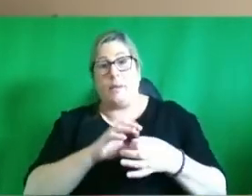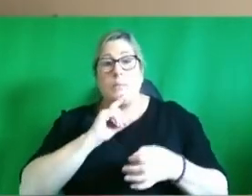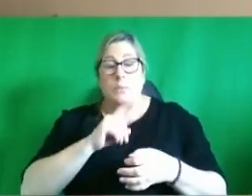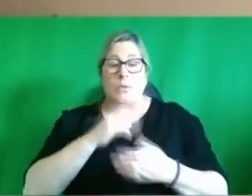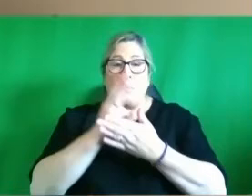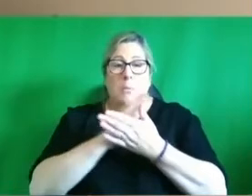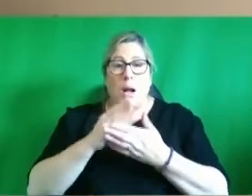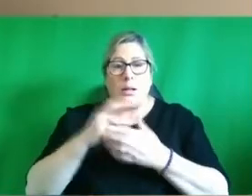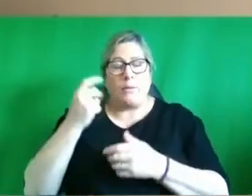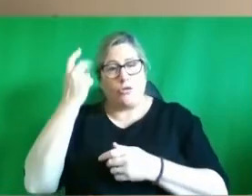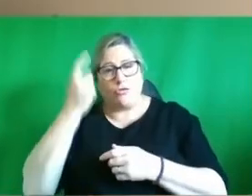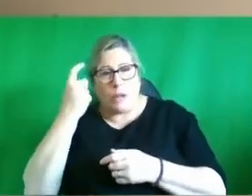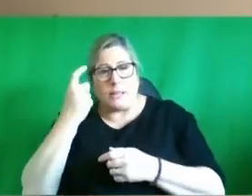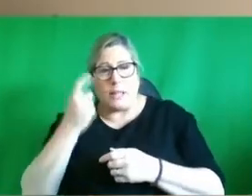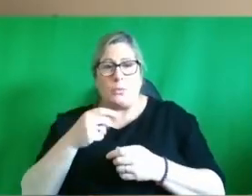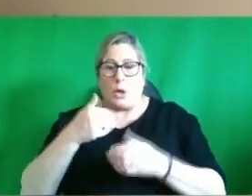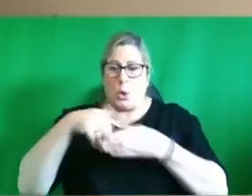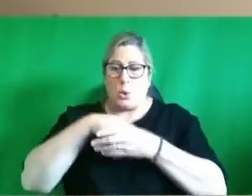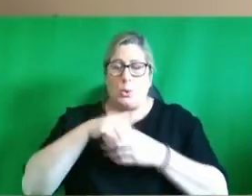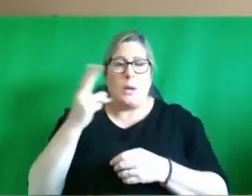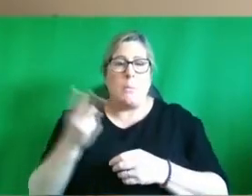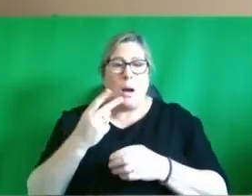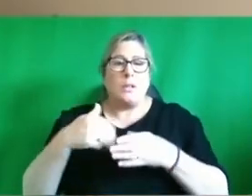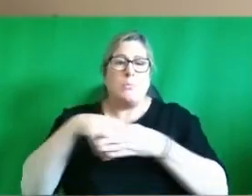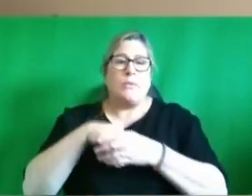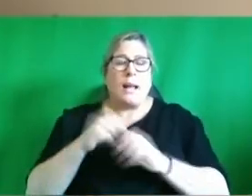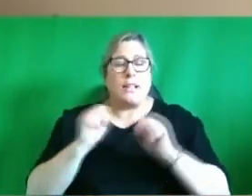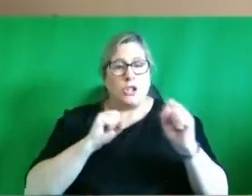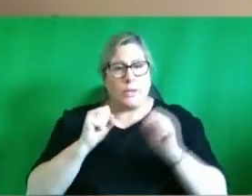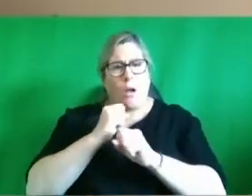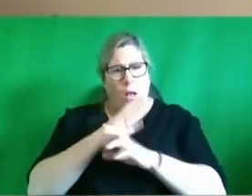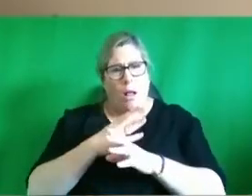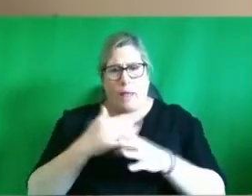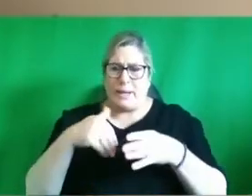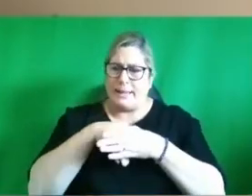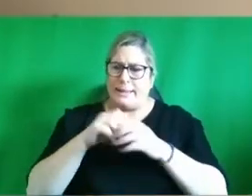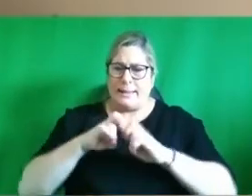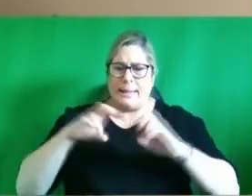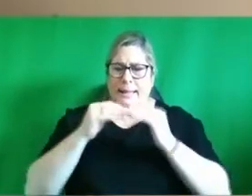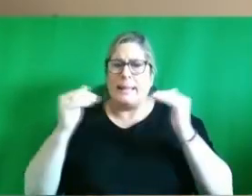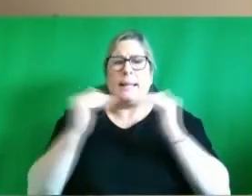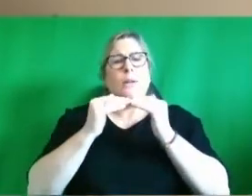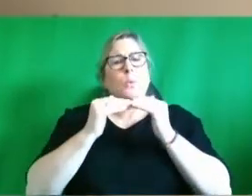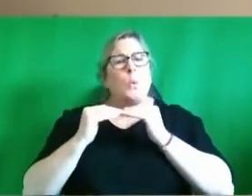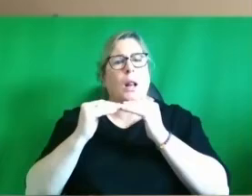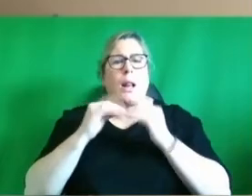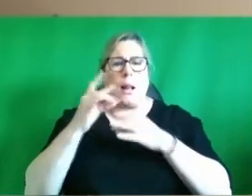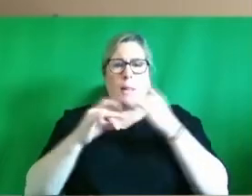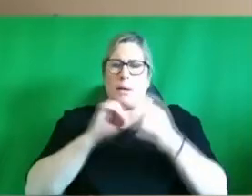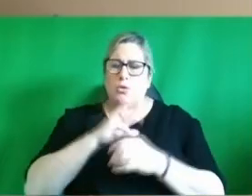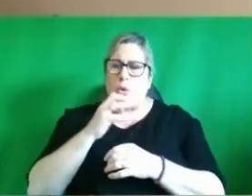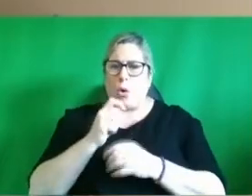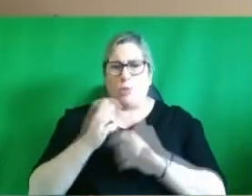it would ensure that the partners the people who provide the services all had an equal stake and footing in ensuring the COT was successful and it